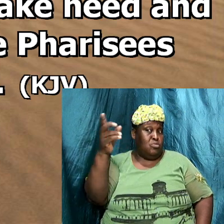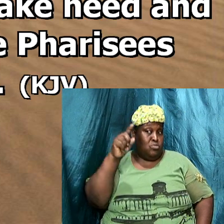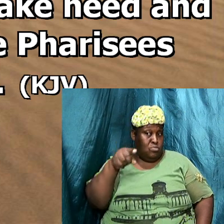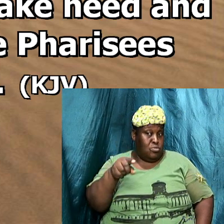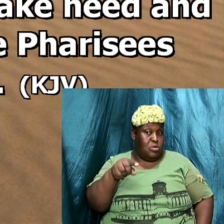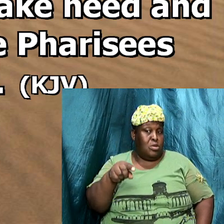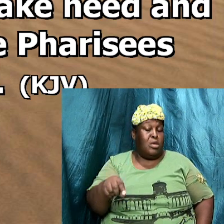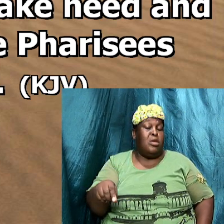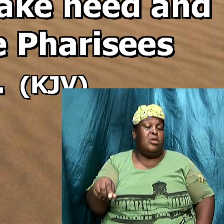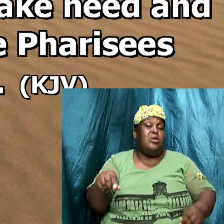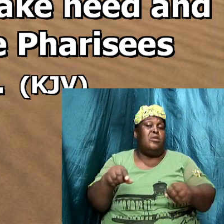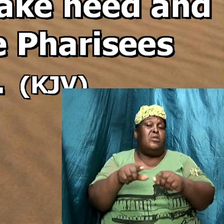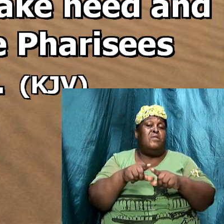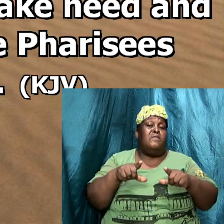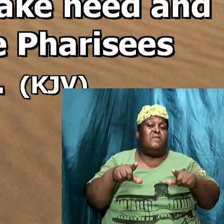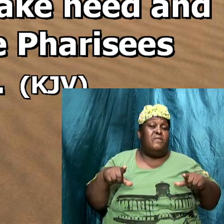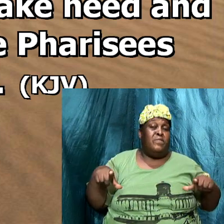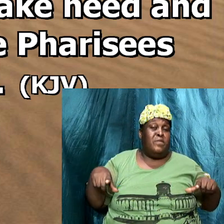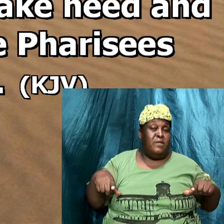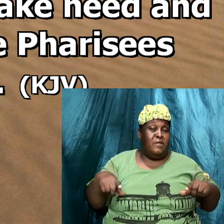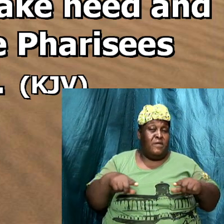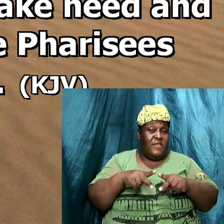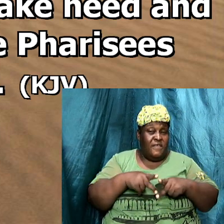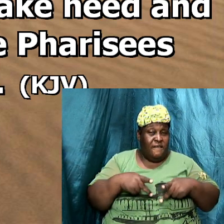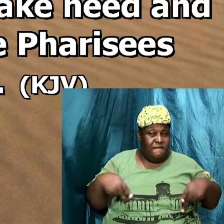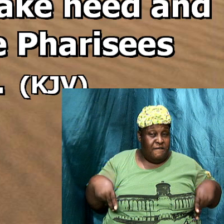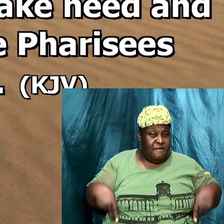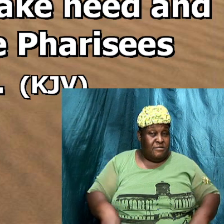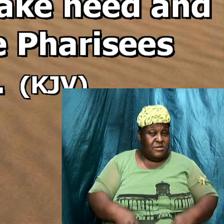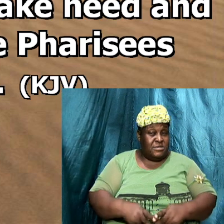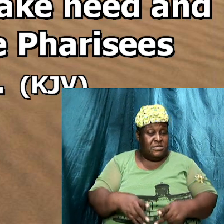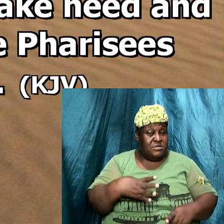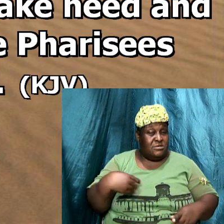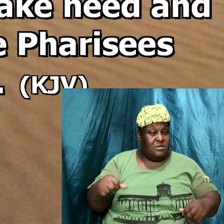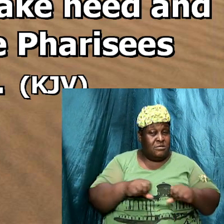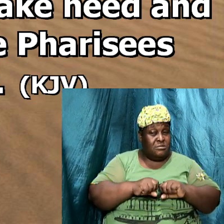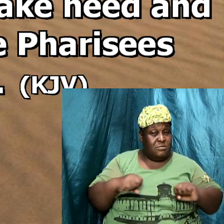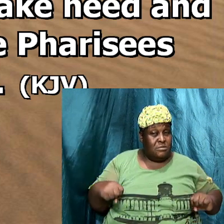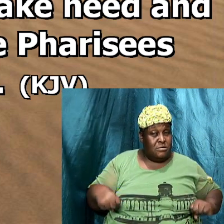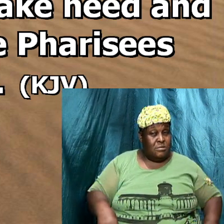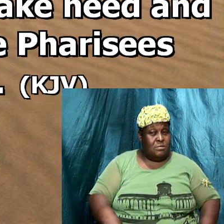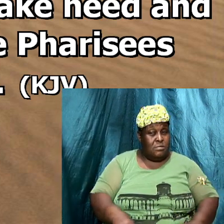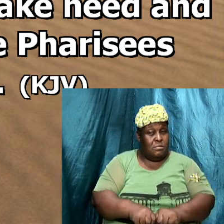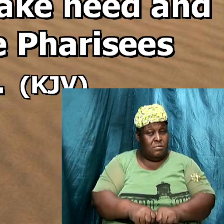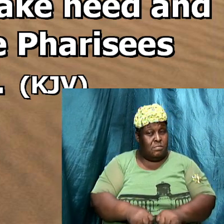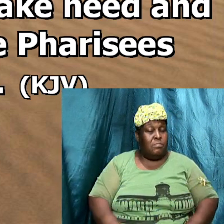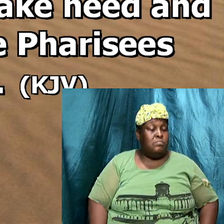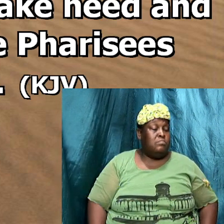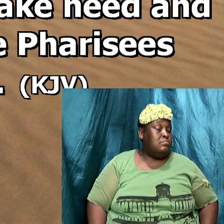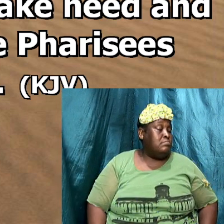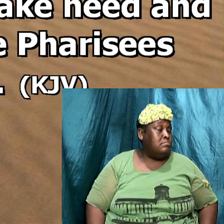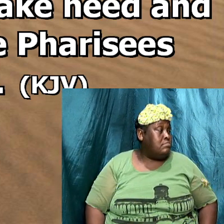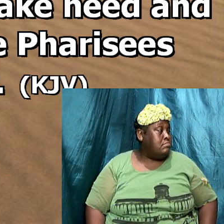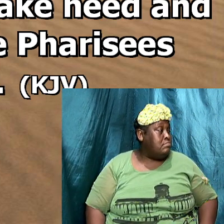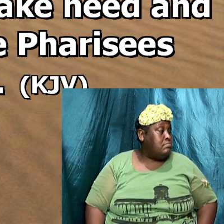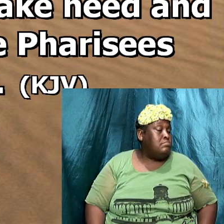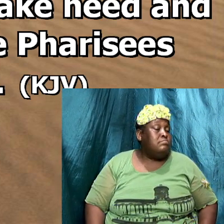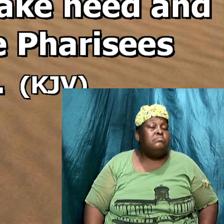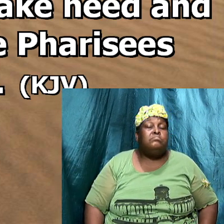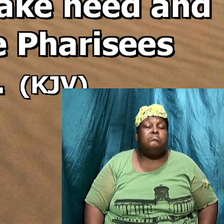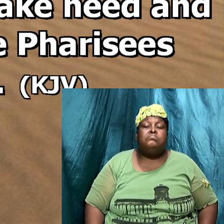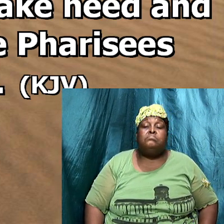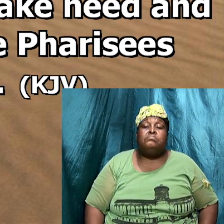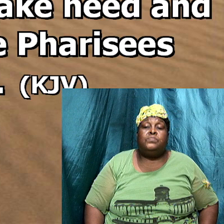of the Pharisees and of the Sadducees then let's go to Mark 8 and verse